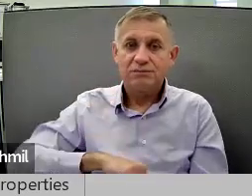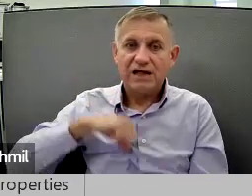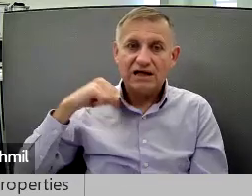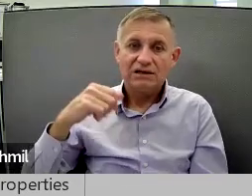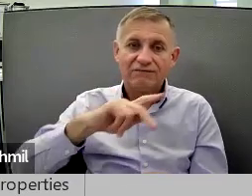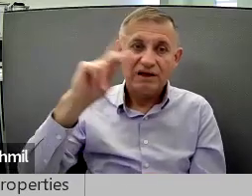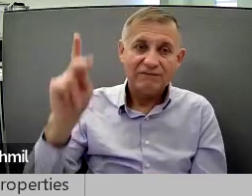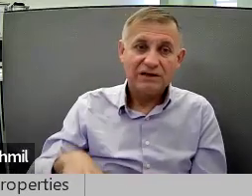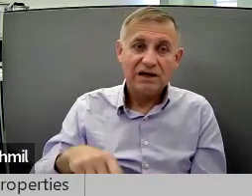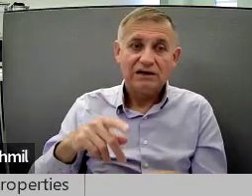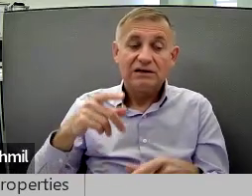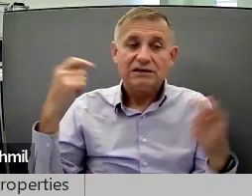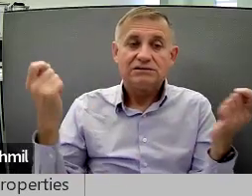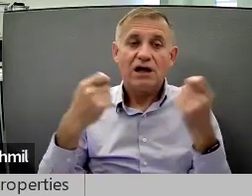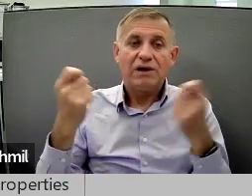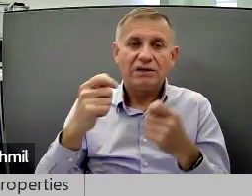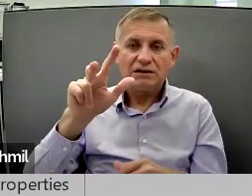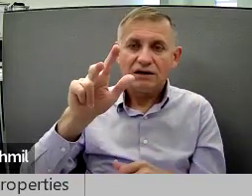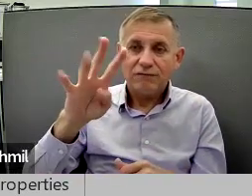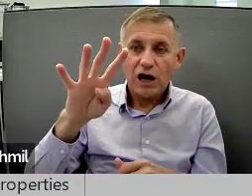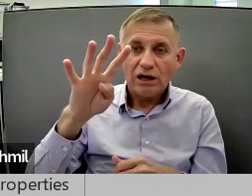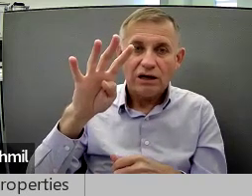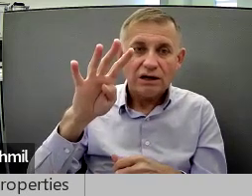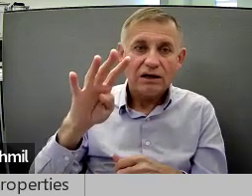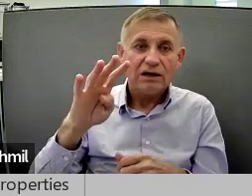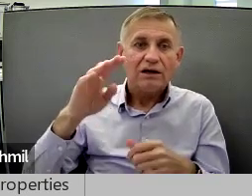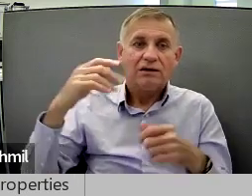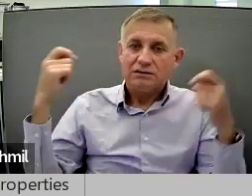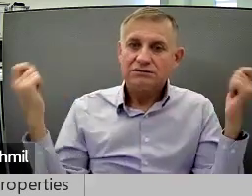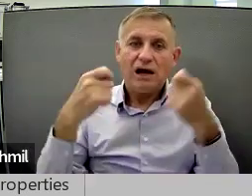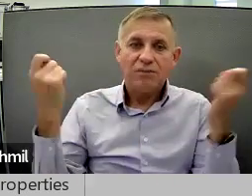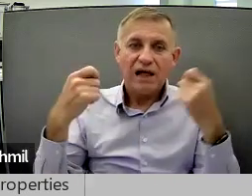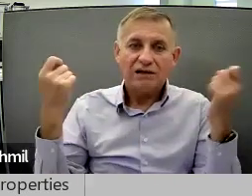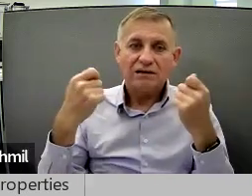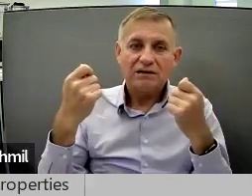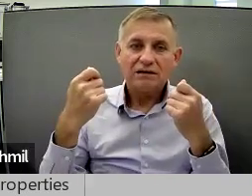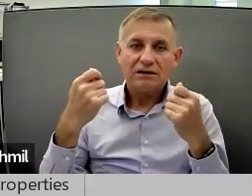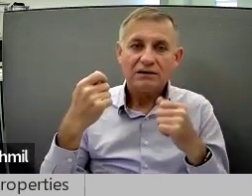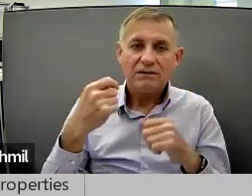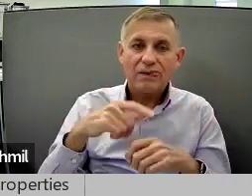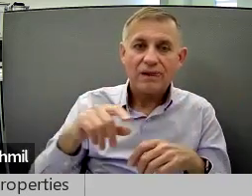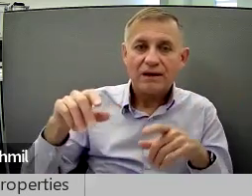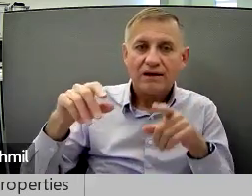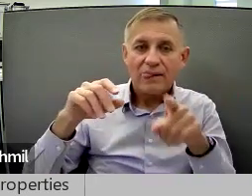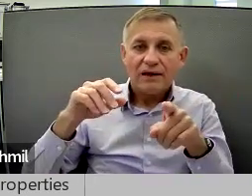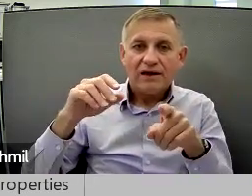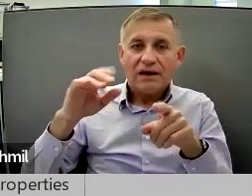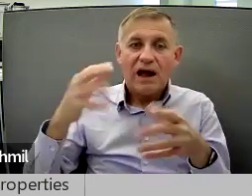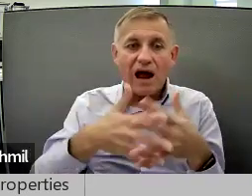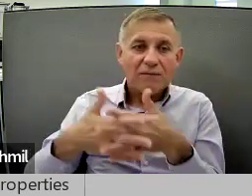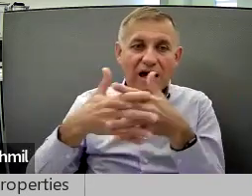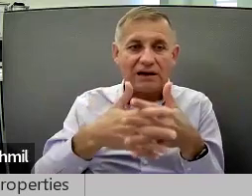Pride Philadelphia to celebrate the 34th anniversary of the enactment